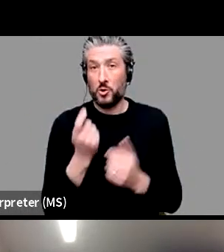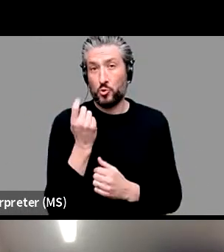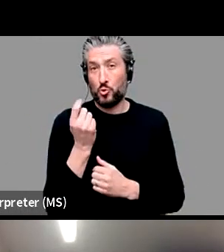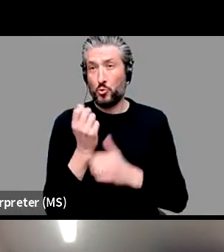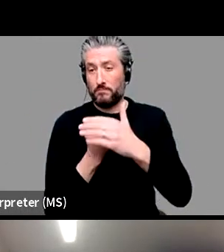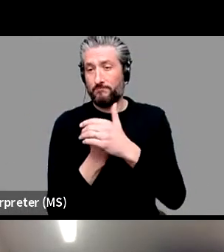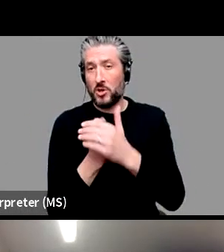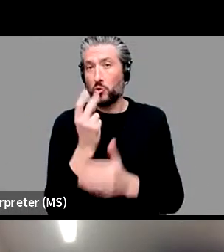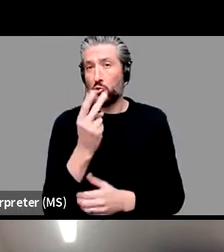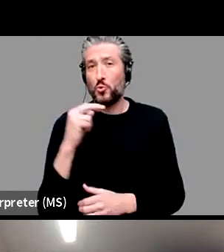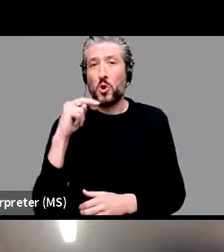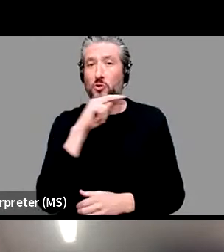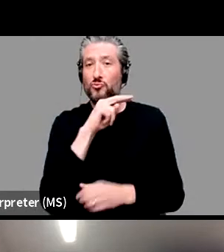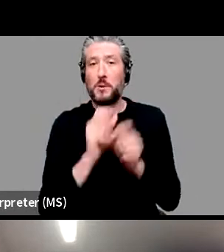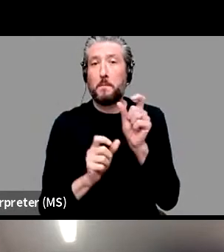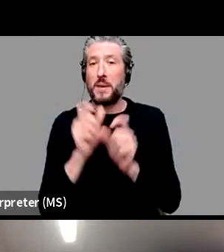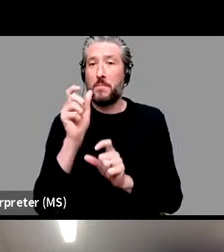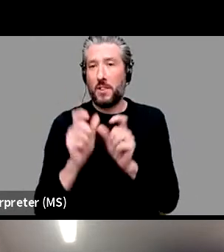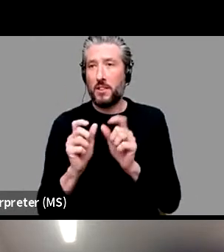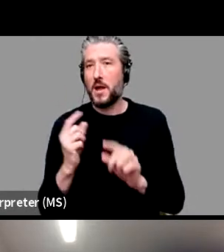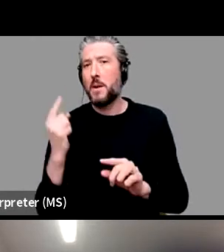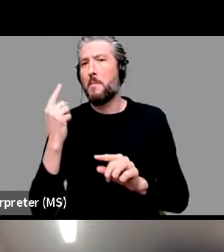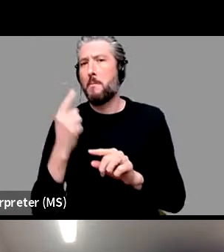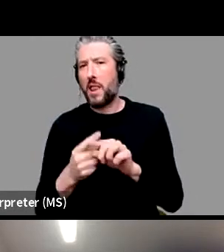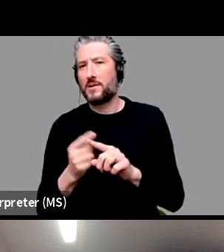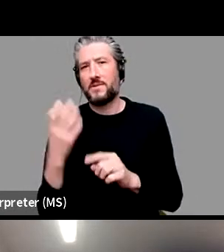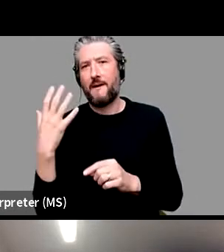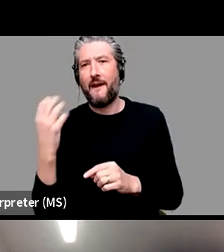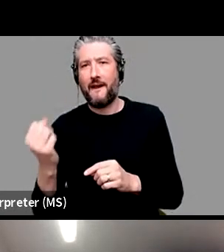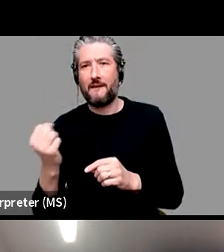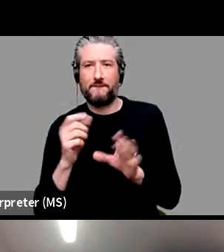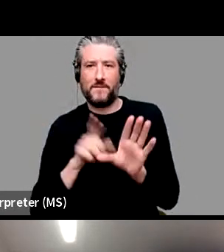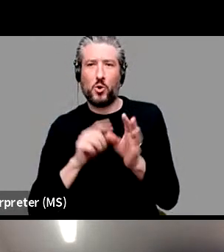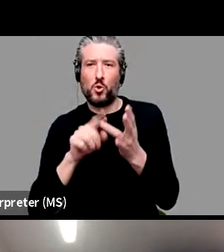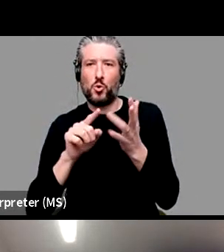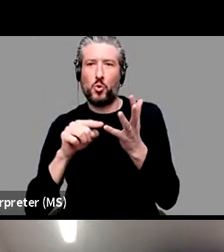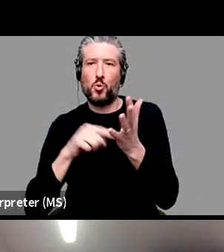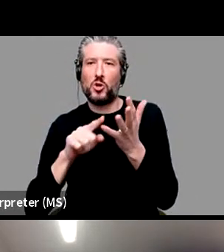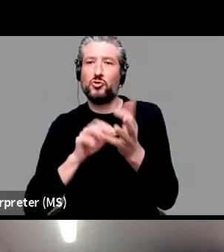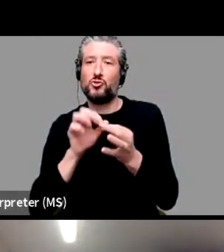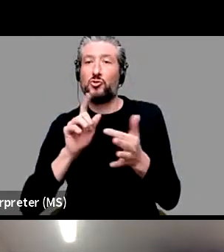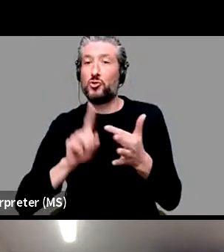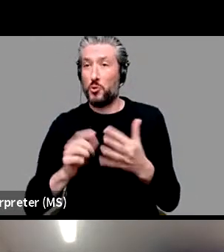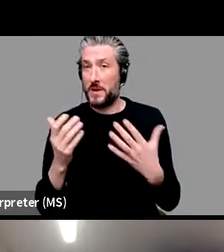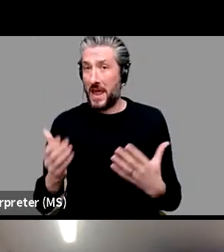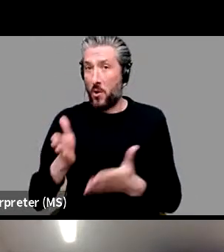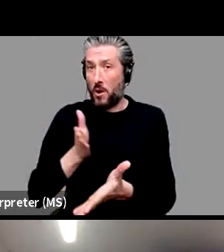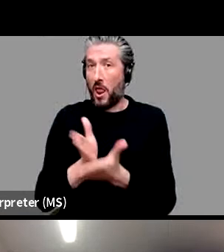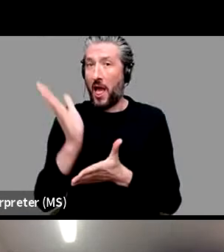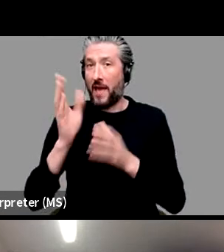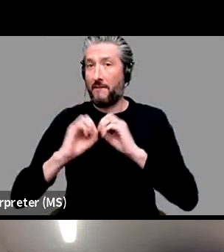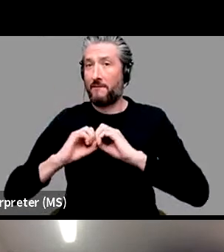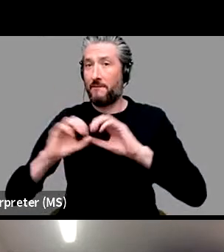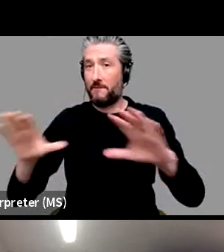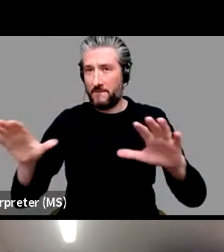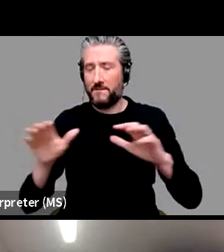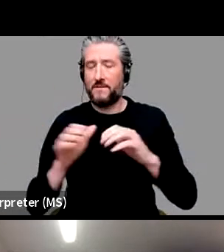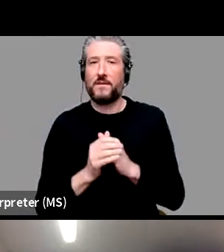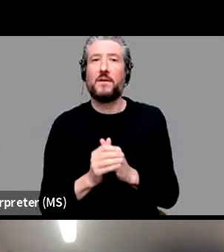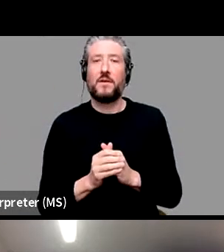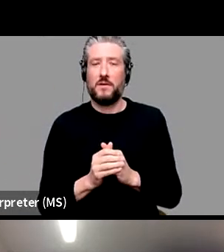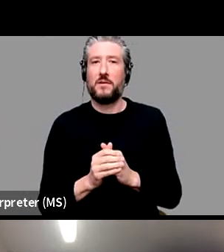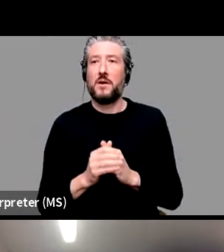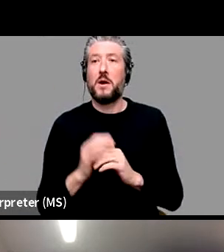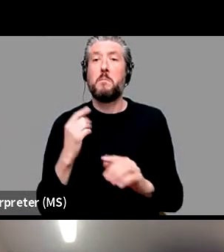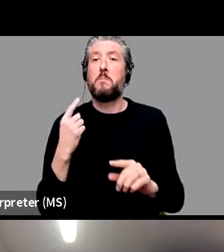We also have a number of people watching on YouTube, which is now live. So thank you for joining there. Everything will be will be stored on